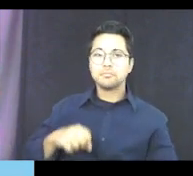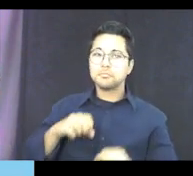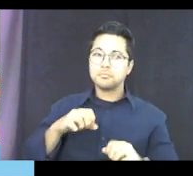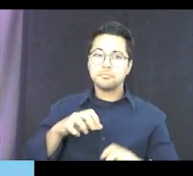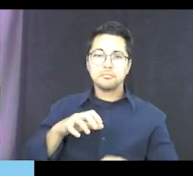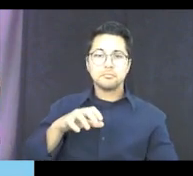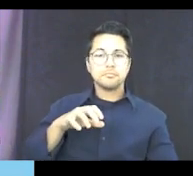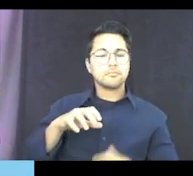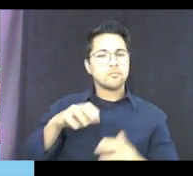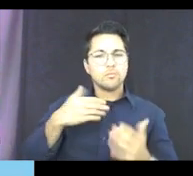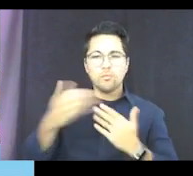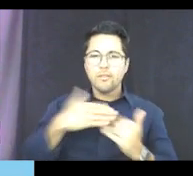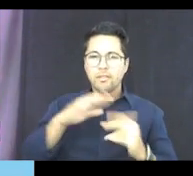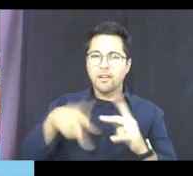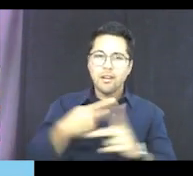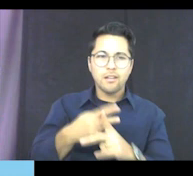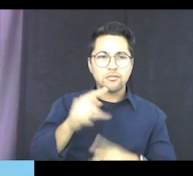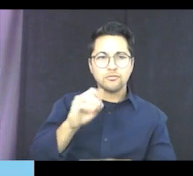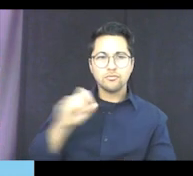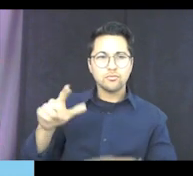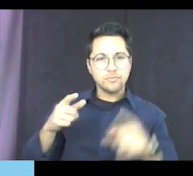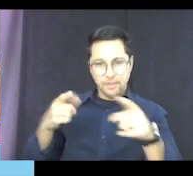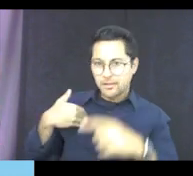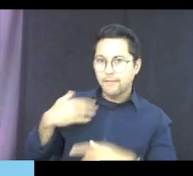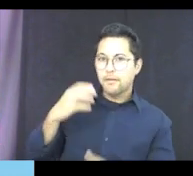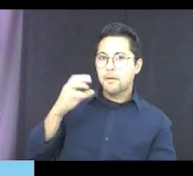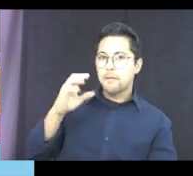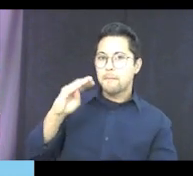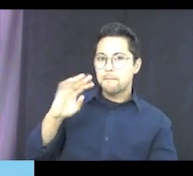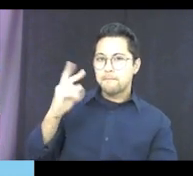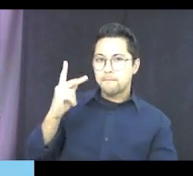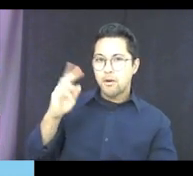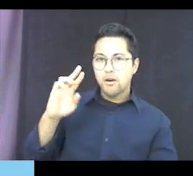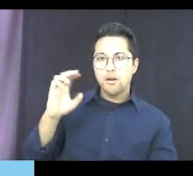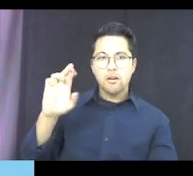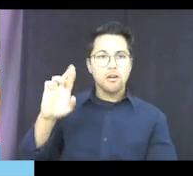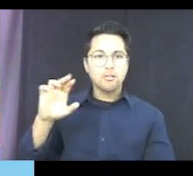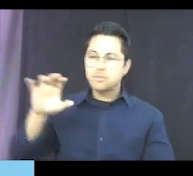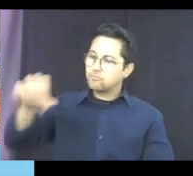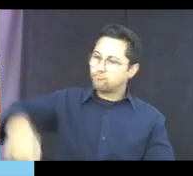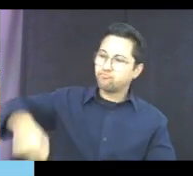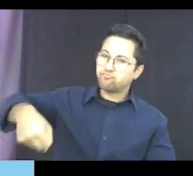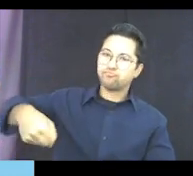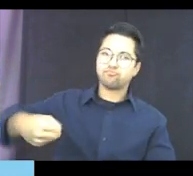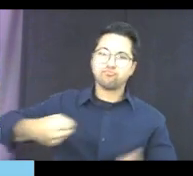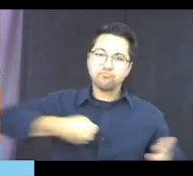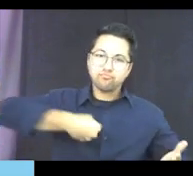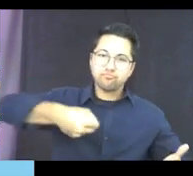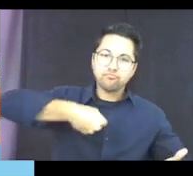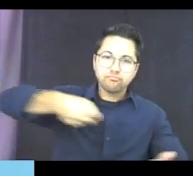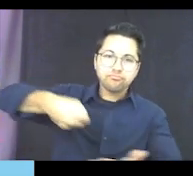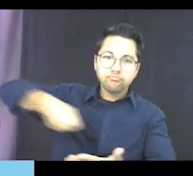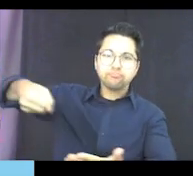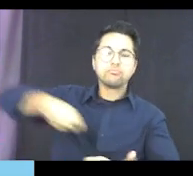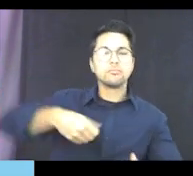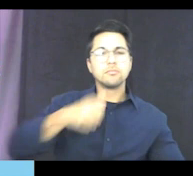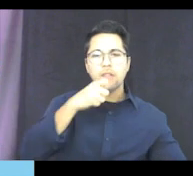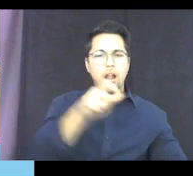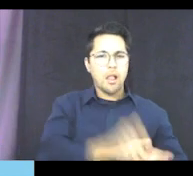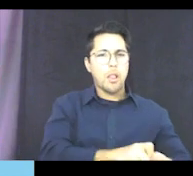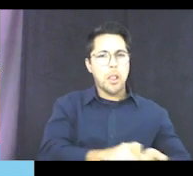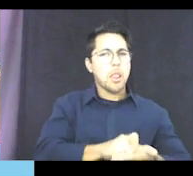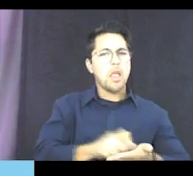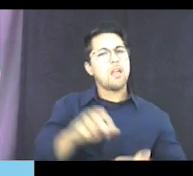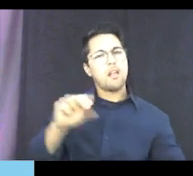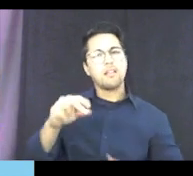can clamp in whatever type of tool you want. Here, I have a marker in here. So it's easy for me to kind of grip it like this, thinking outside that typical pencil grip,